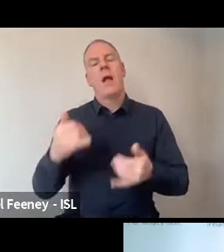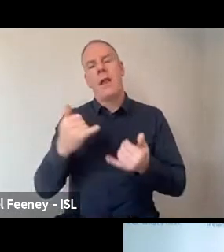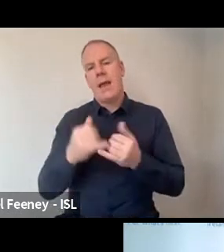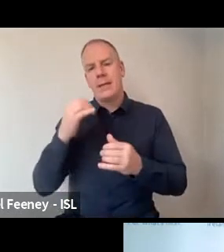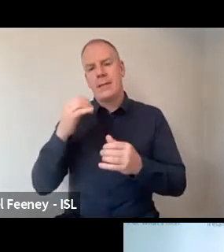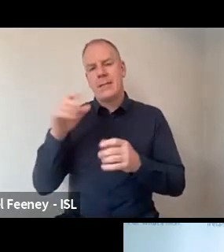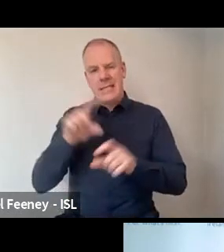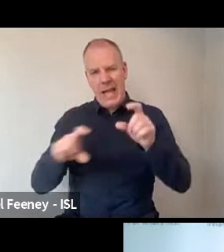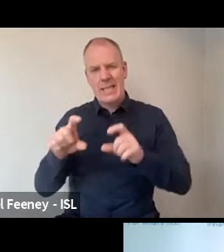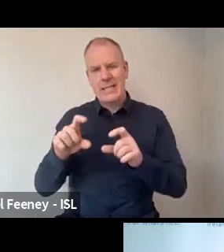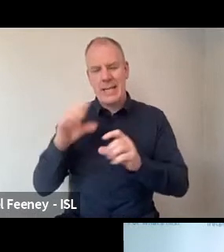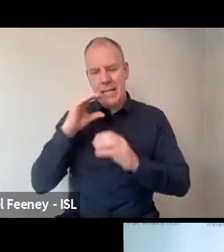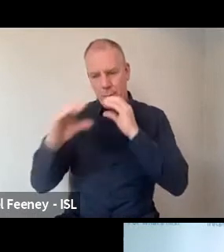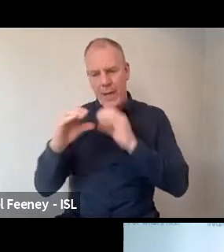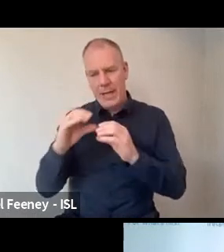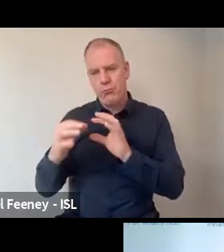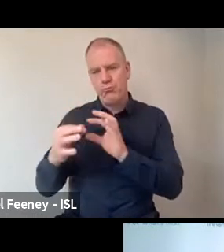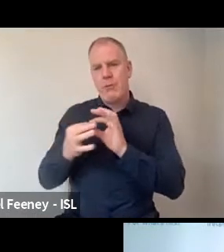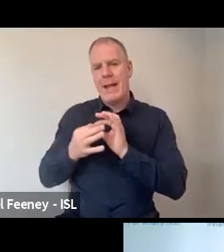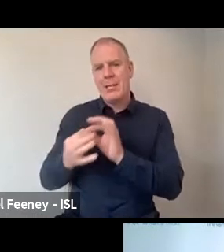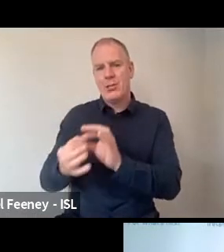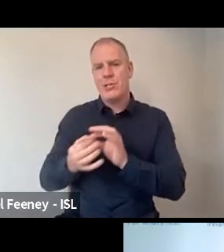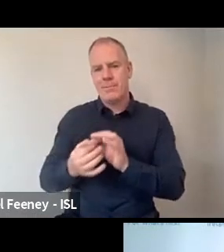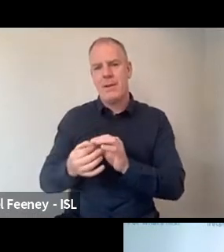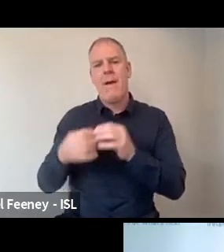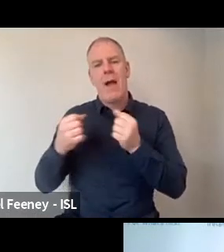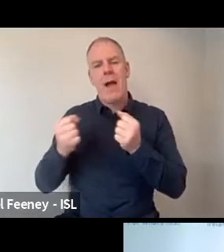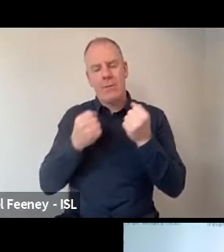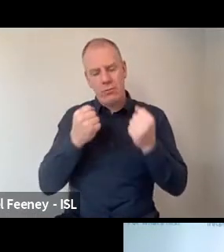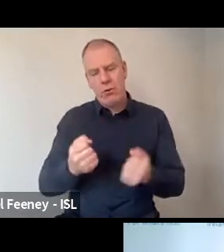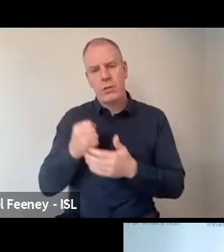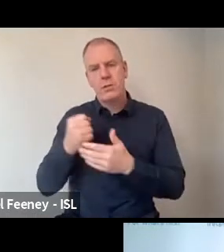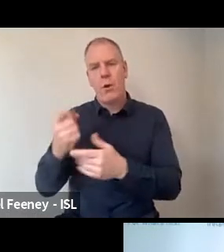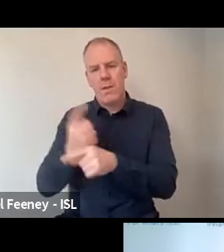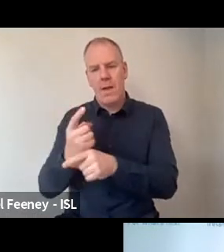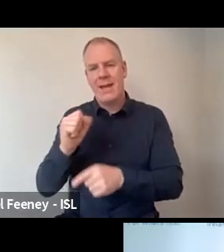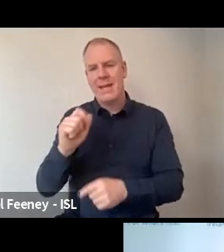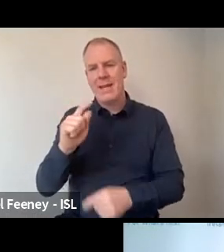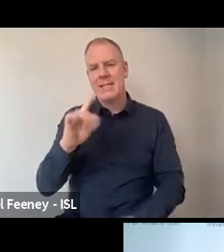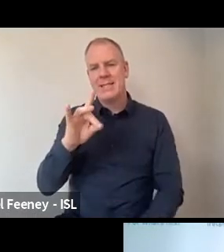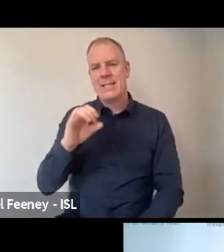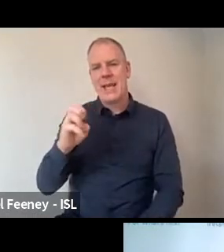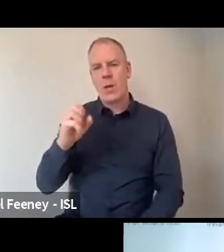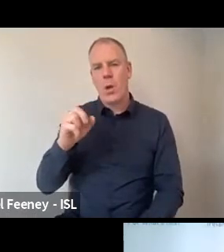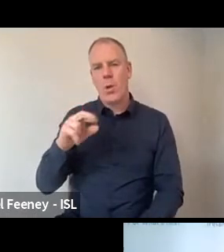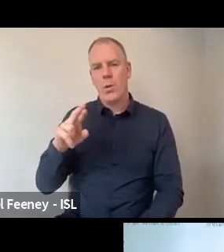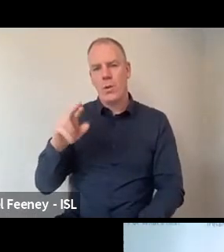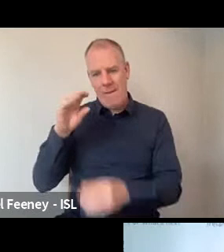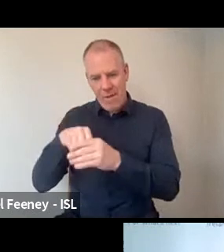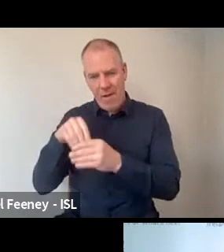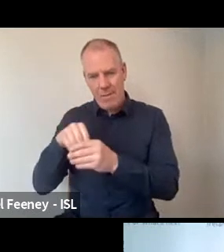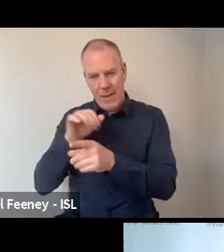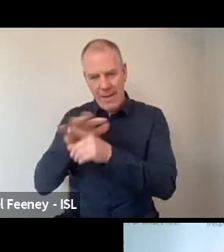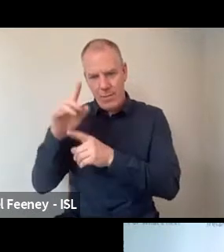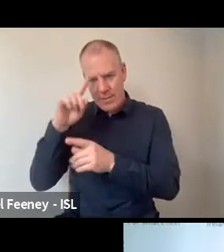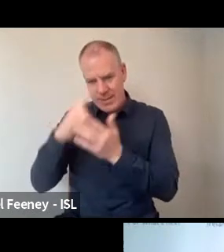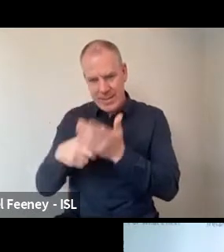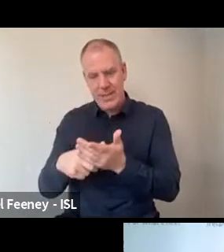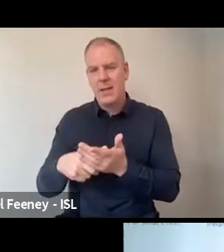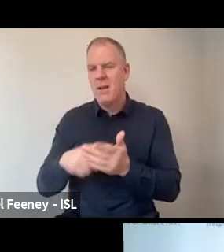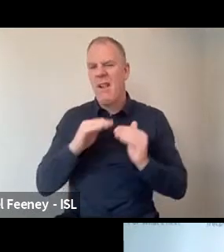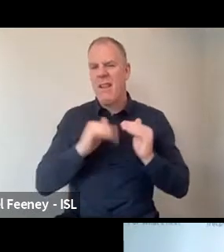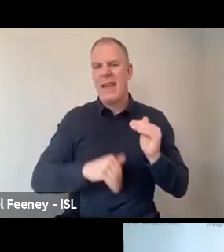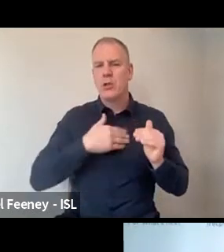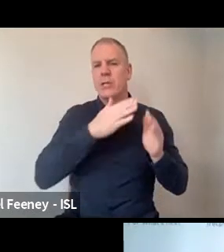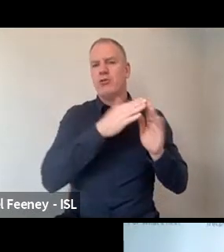related piece of insight that there's strong support for stakeholder engagement, less enthusiasm for just